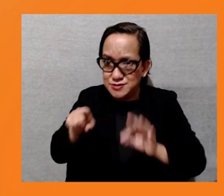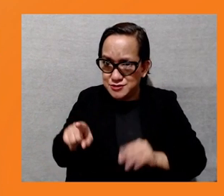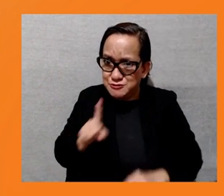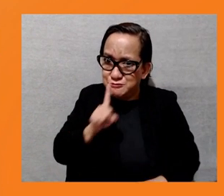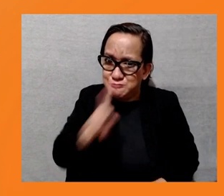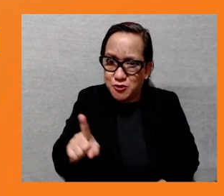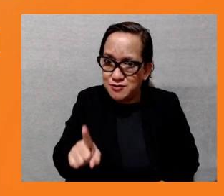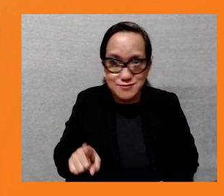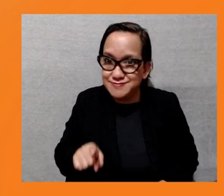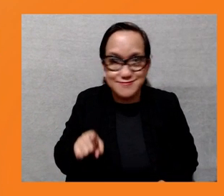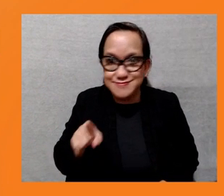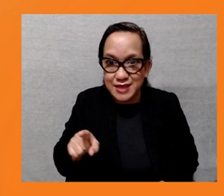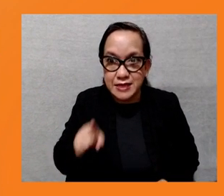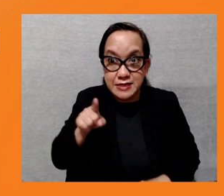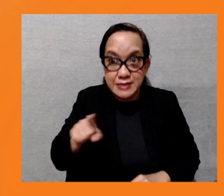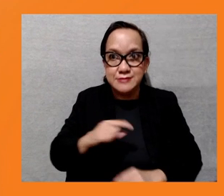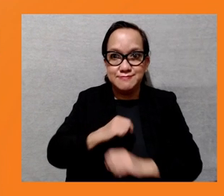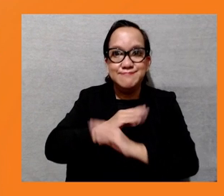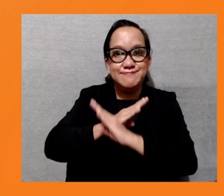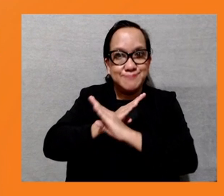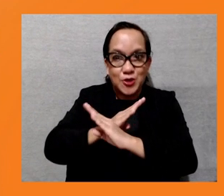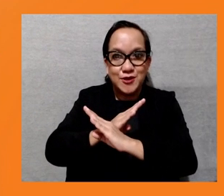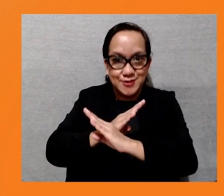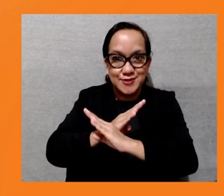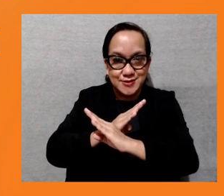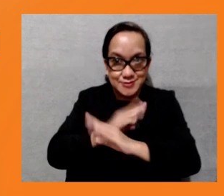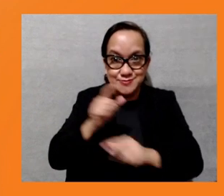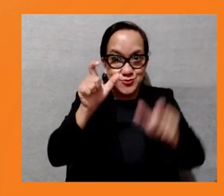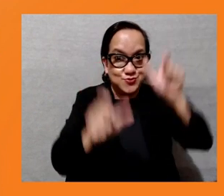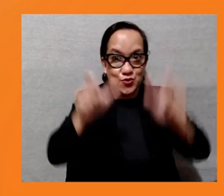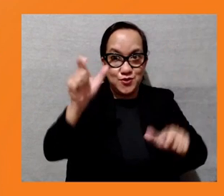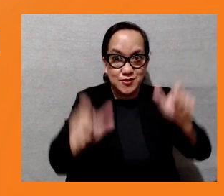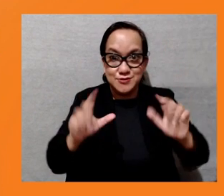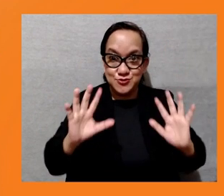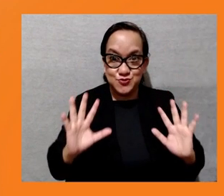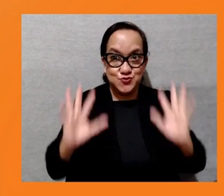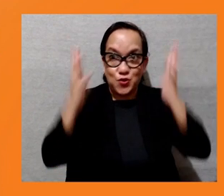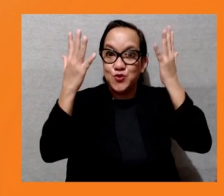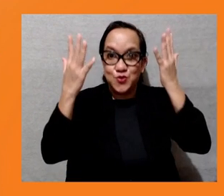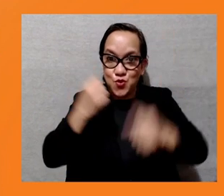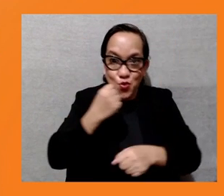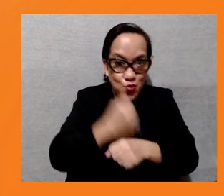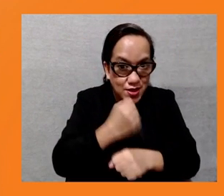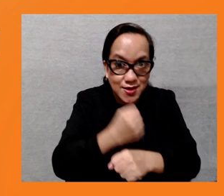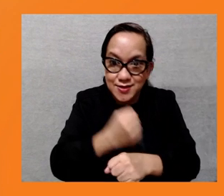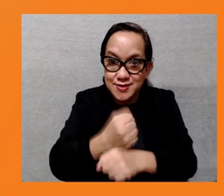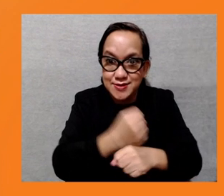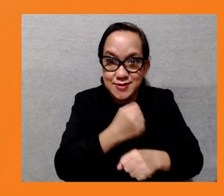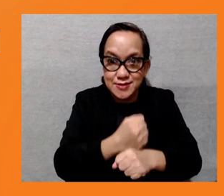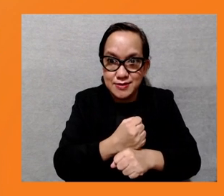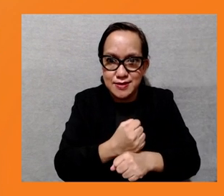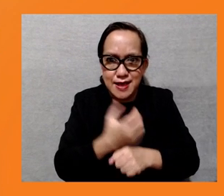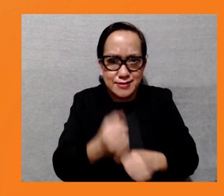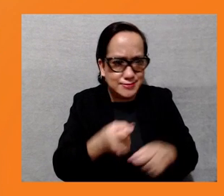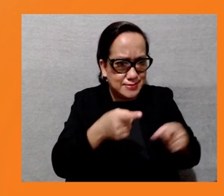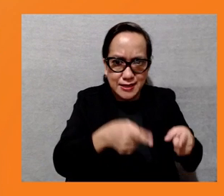people's lives and livelihoods from any harm caused by these so-called development projects financed